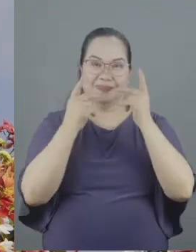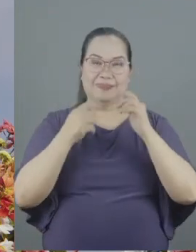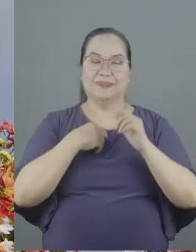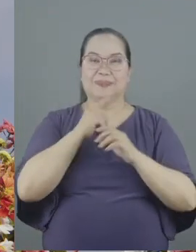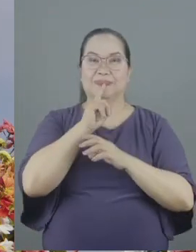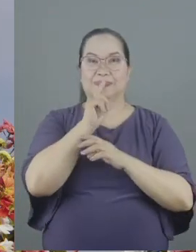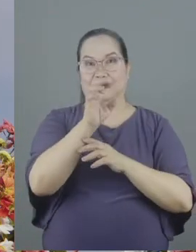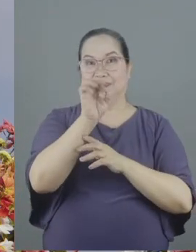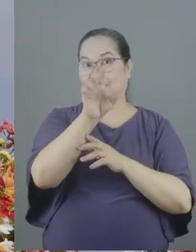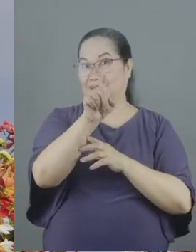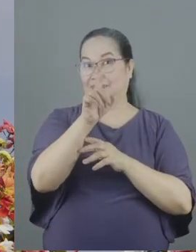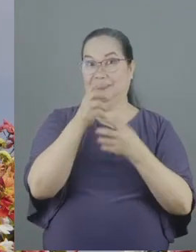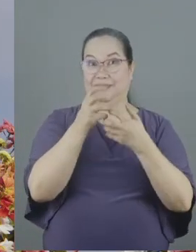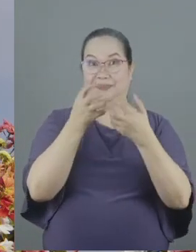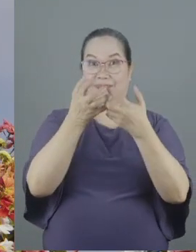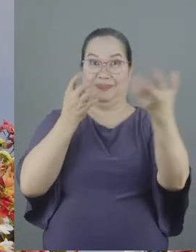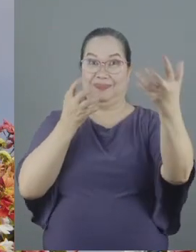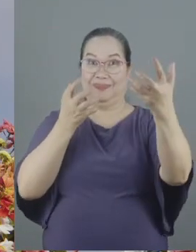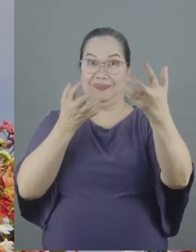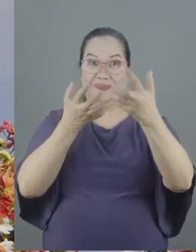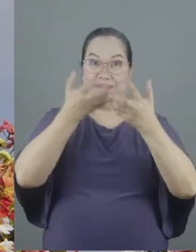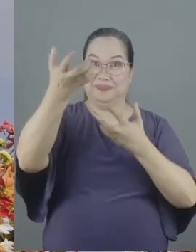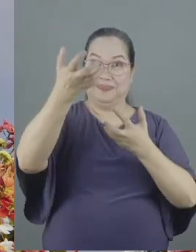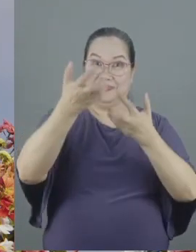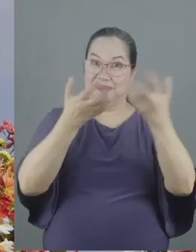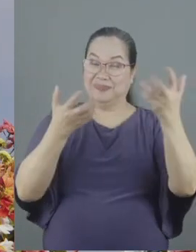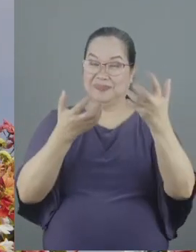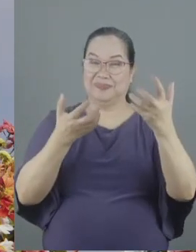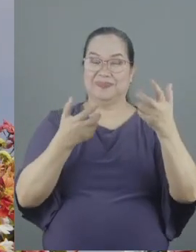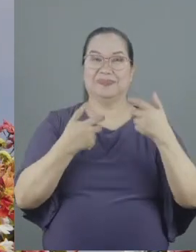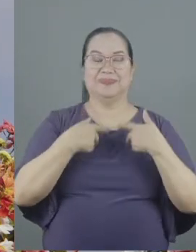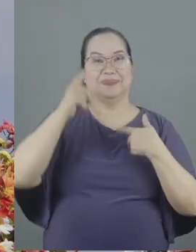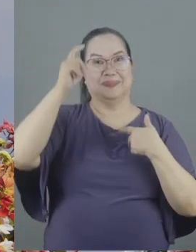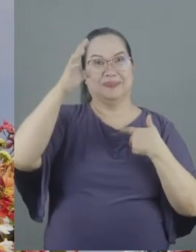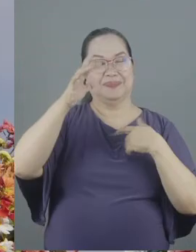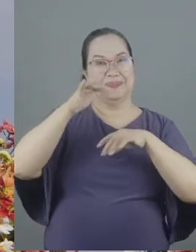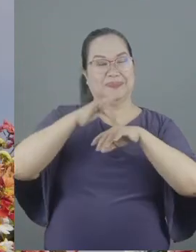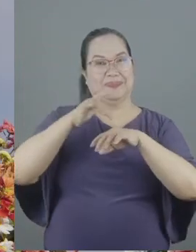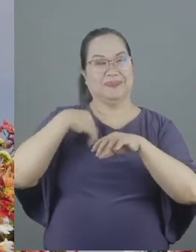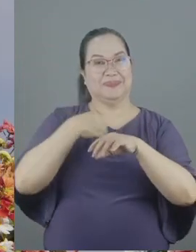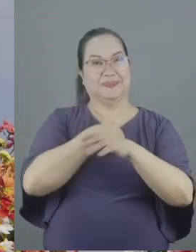if we have these rifts that go unspoken in our midst